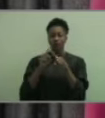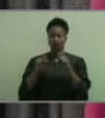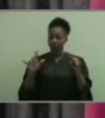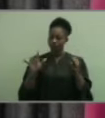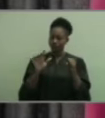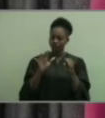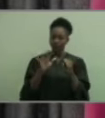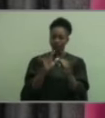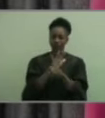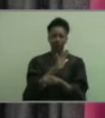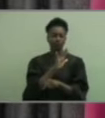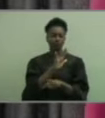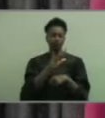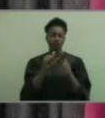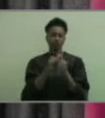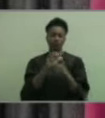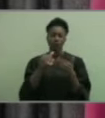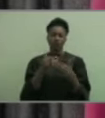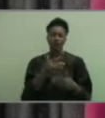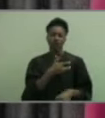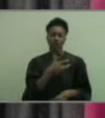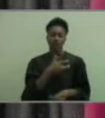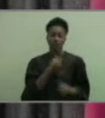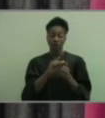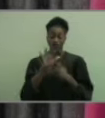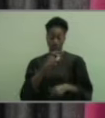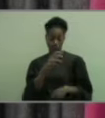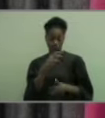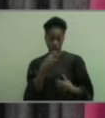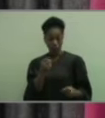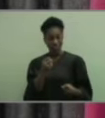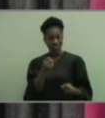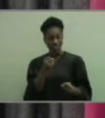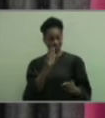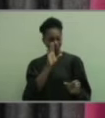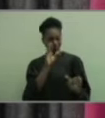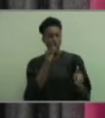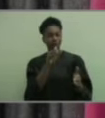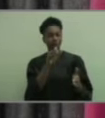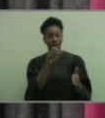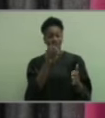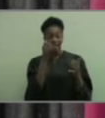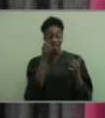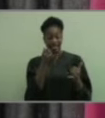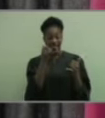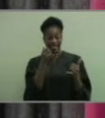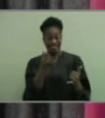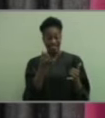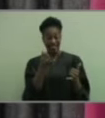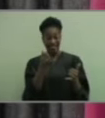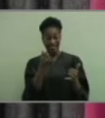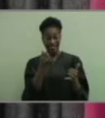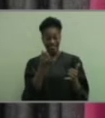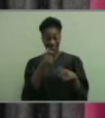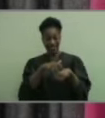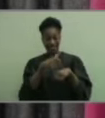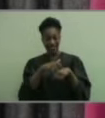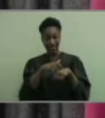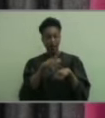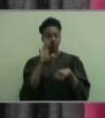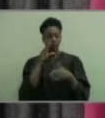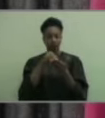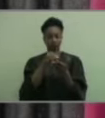of 2020, with their strength and determination, will see this pandemic as a part of history and will contribute to